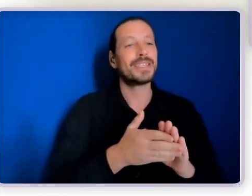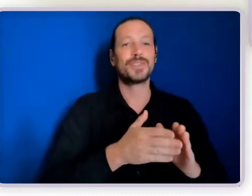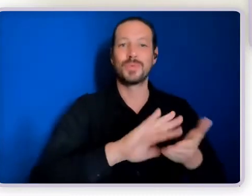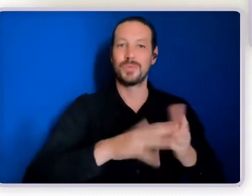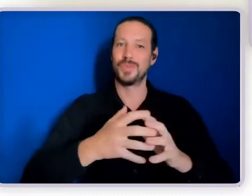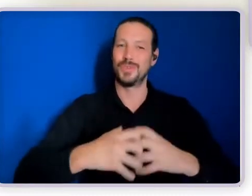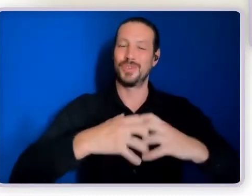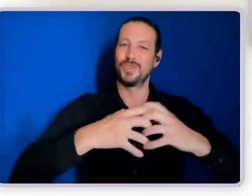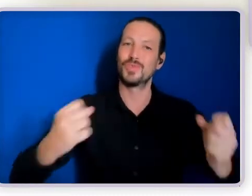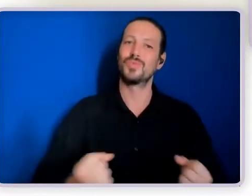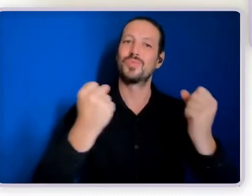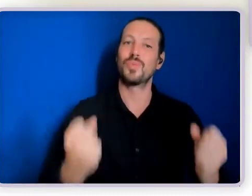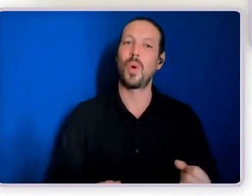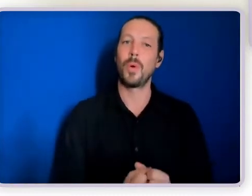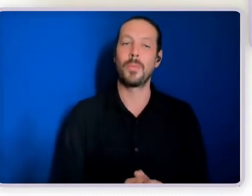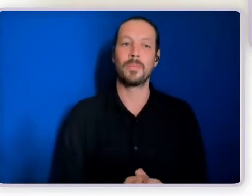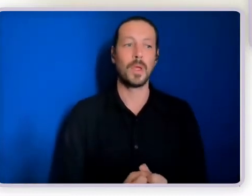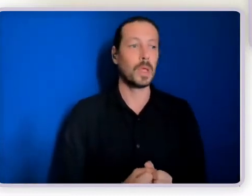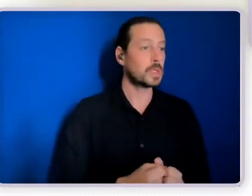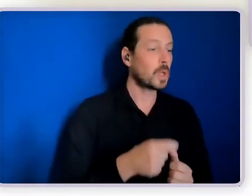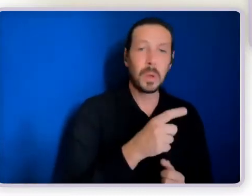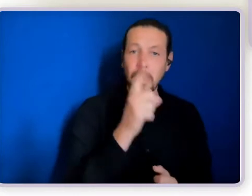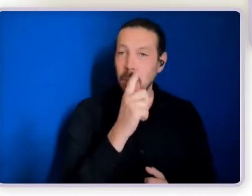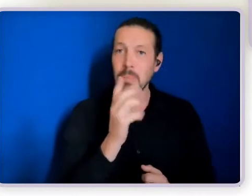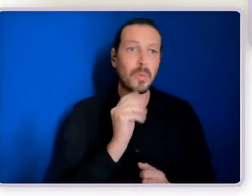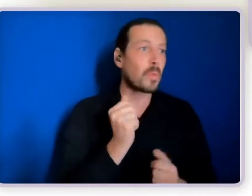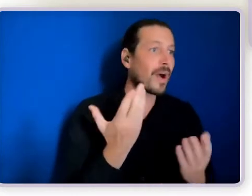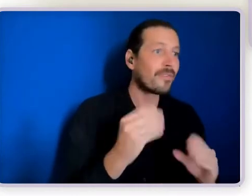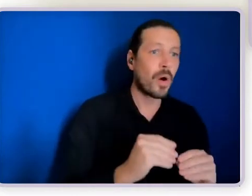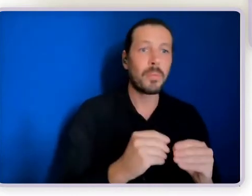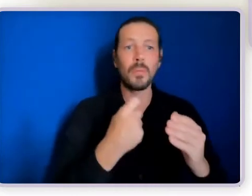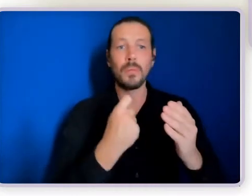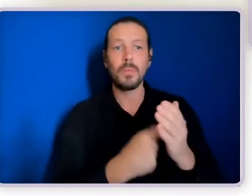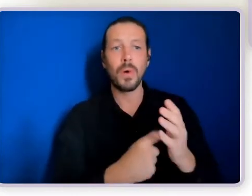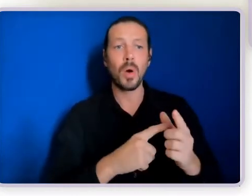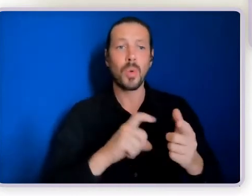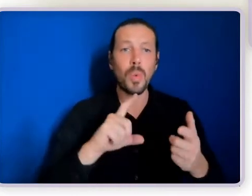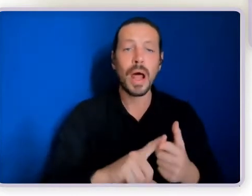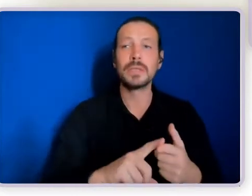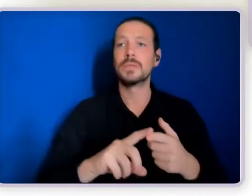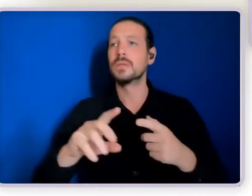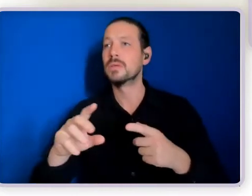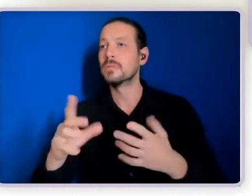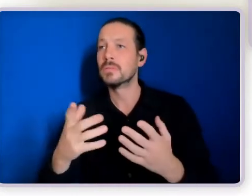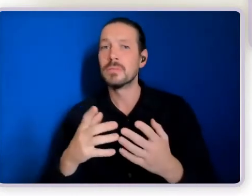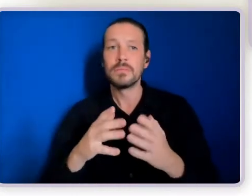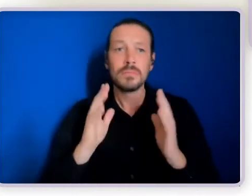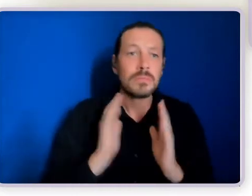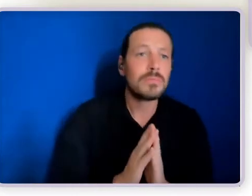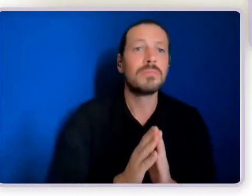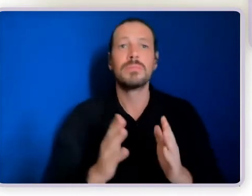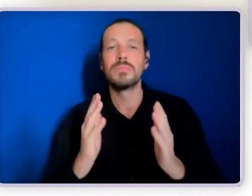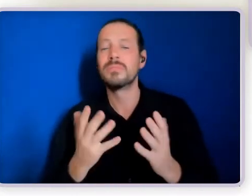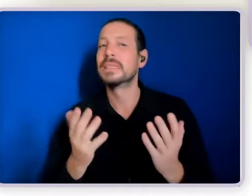come from, race, colour, creed, disability, that community is strengthened by the inclusion of all people.